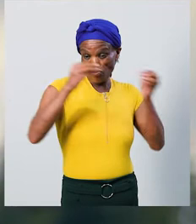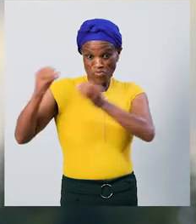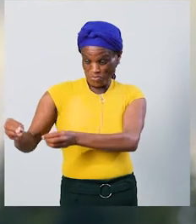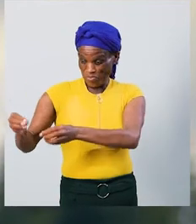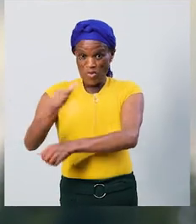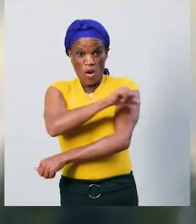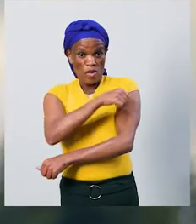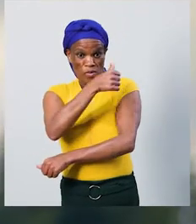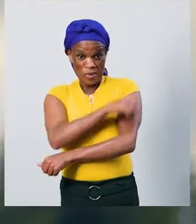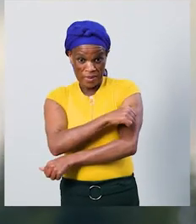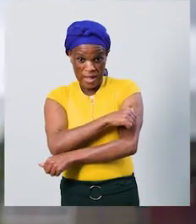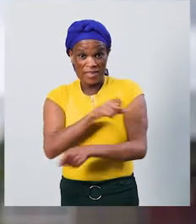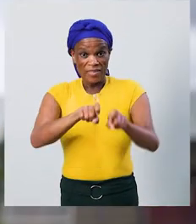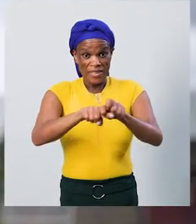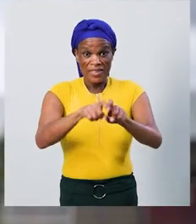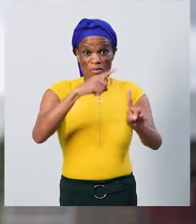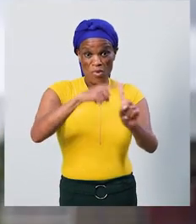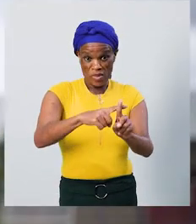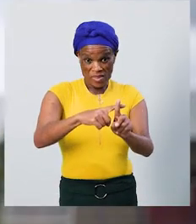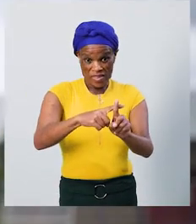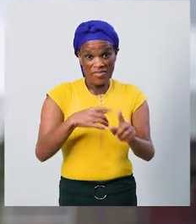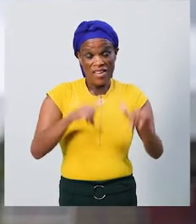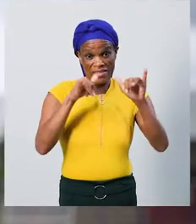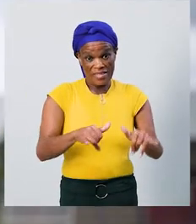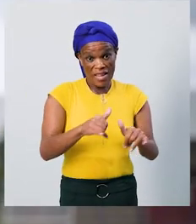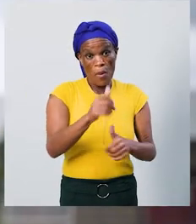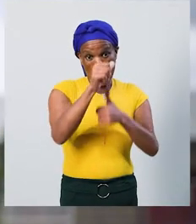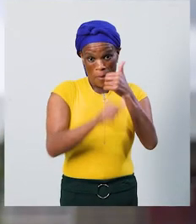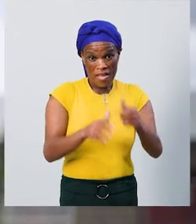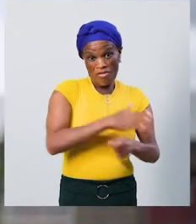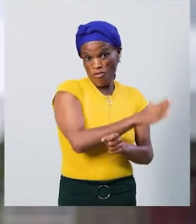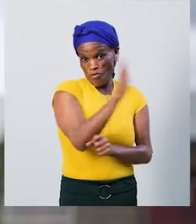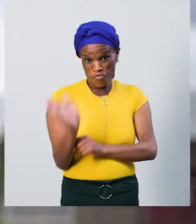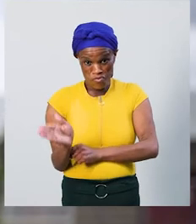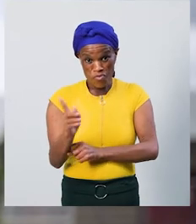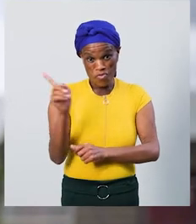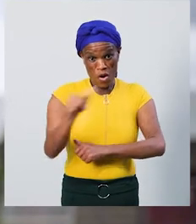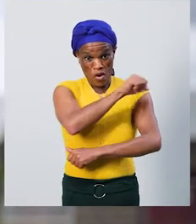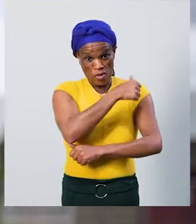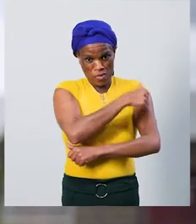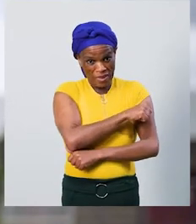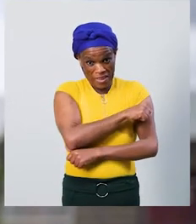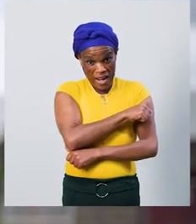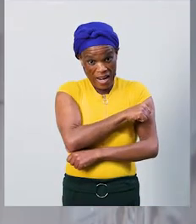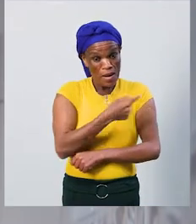get to the effect on If you're doing that, you can't get know on It's dangerous because of the